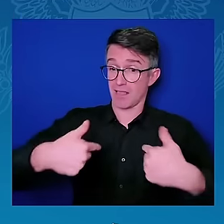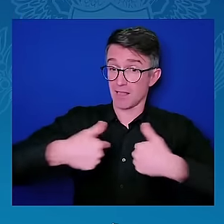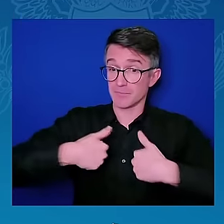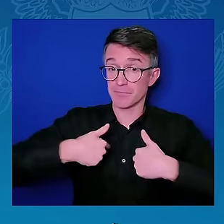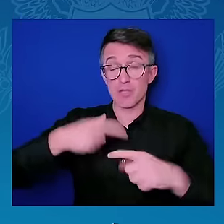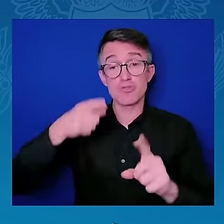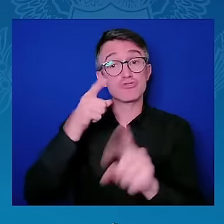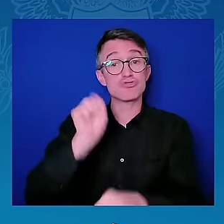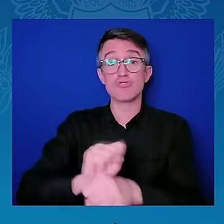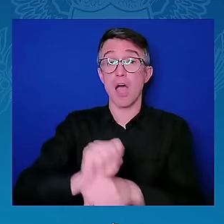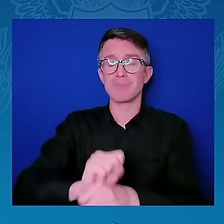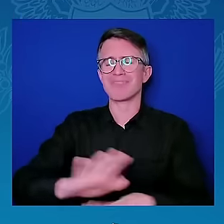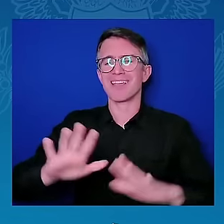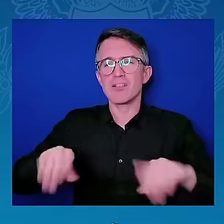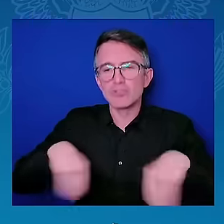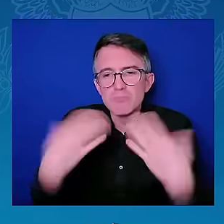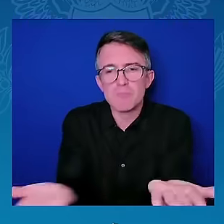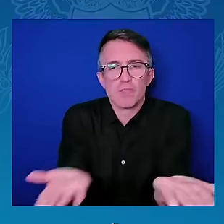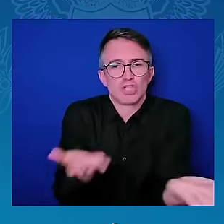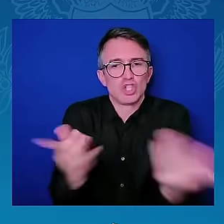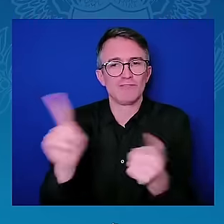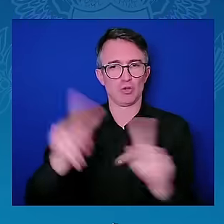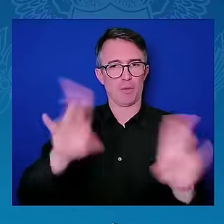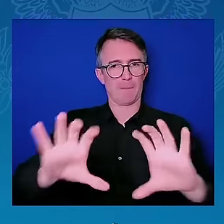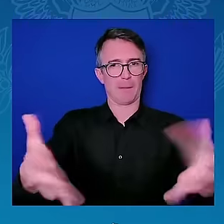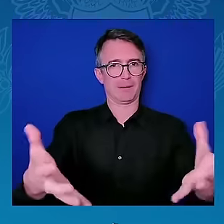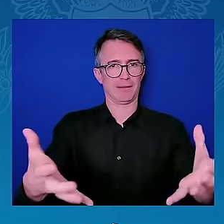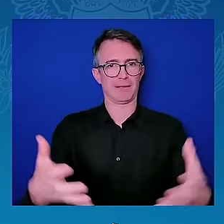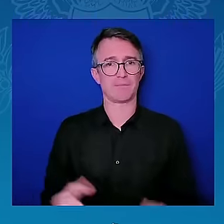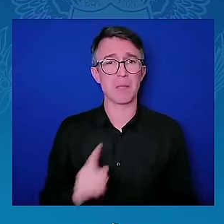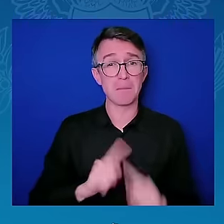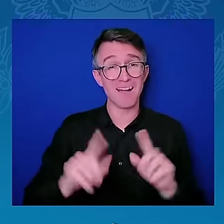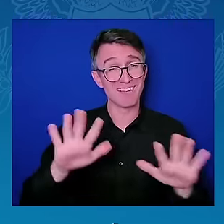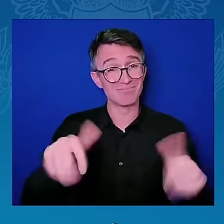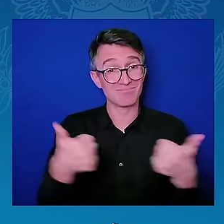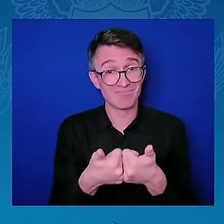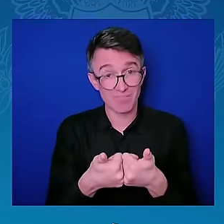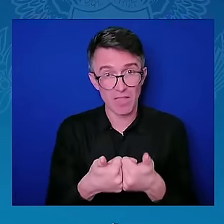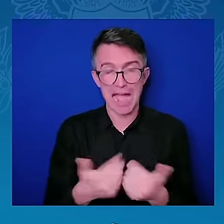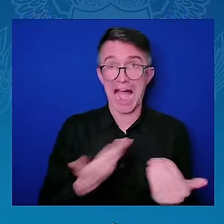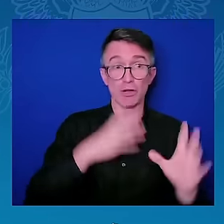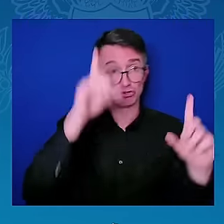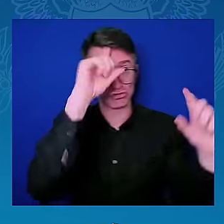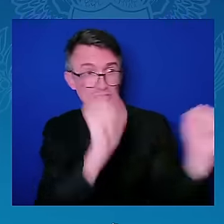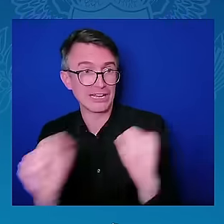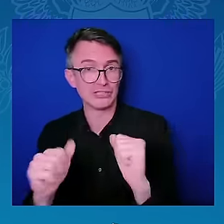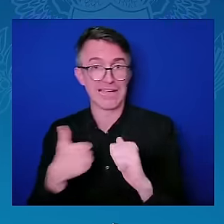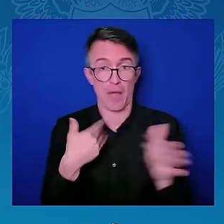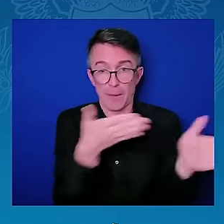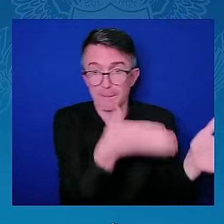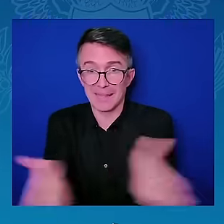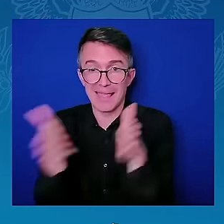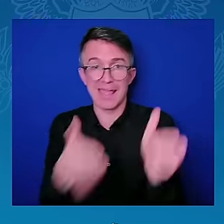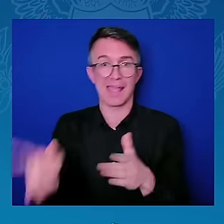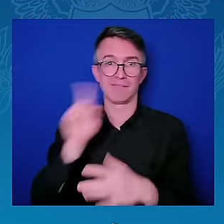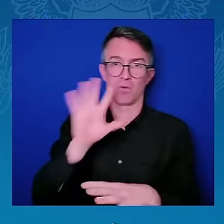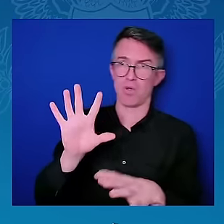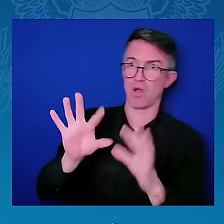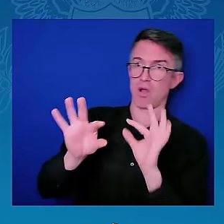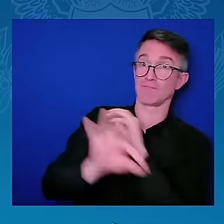think about the future and the imperative of the relationship with African nations is based on a vision